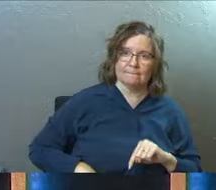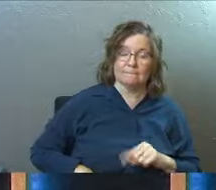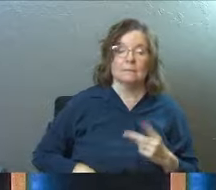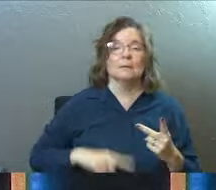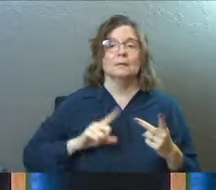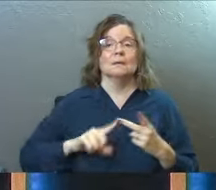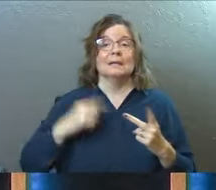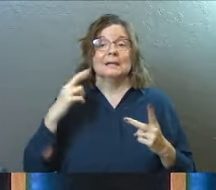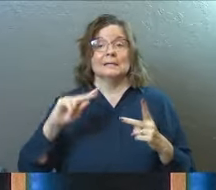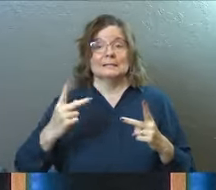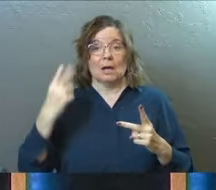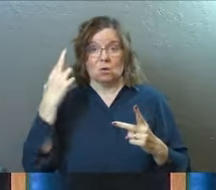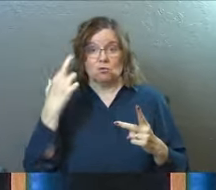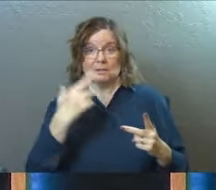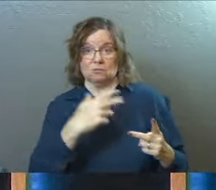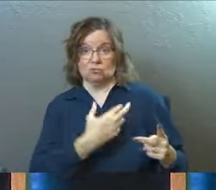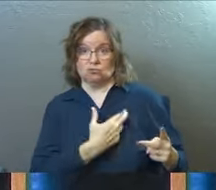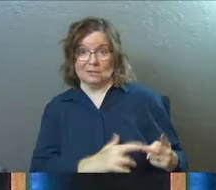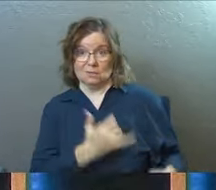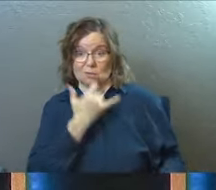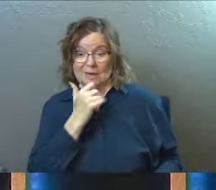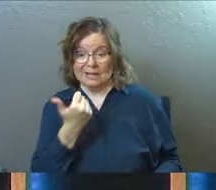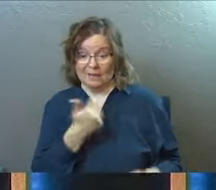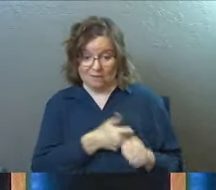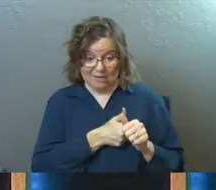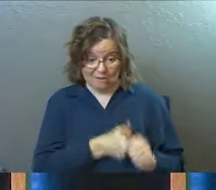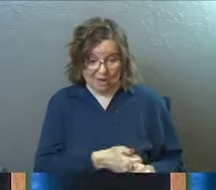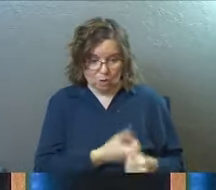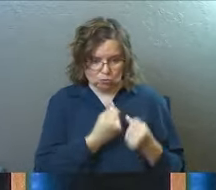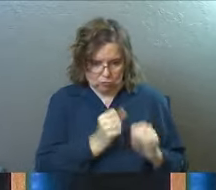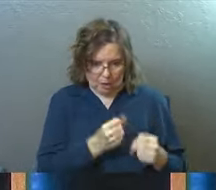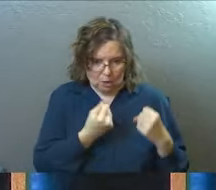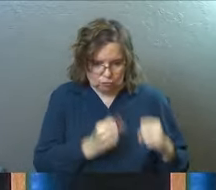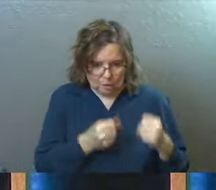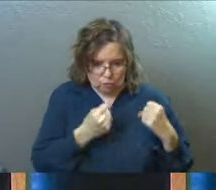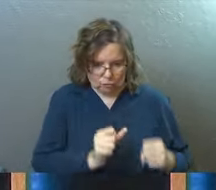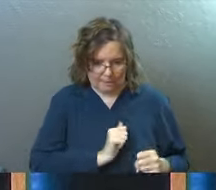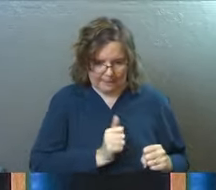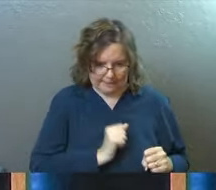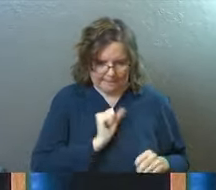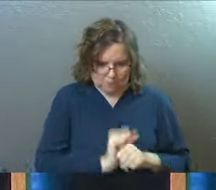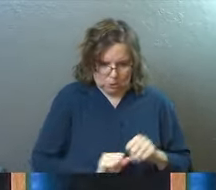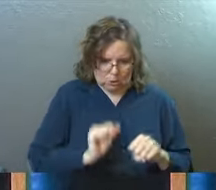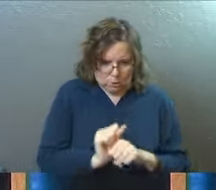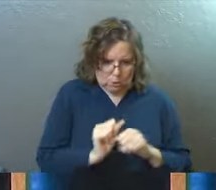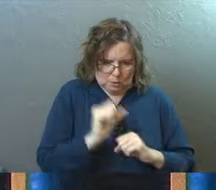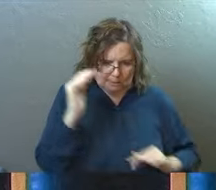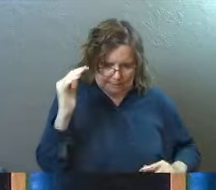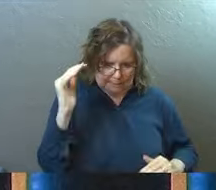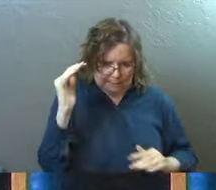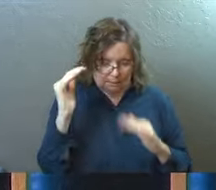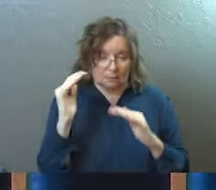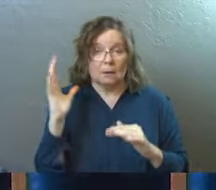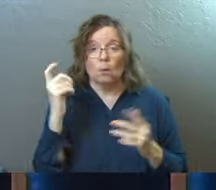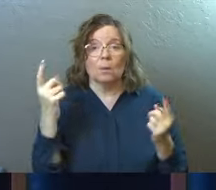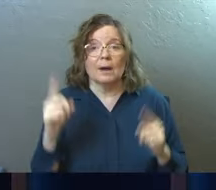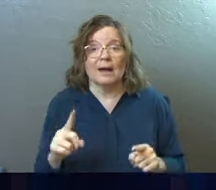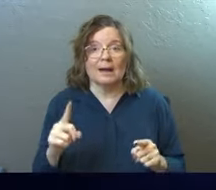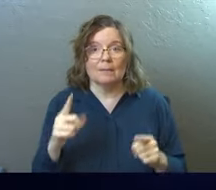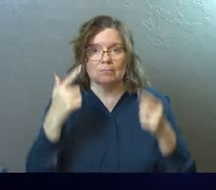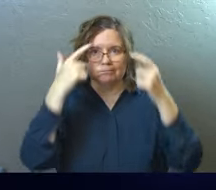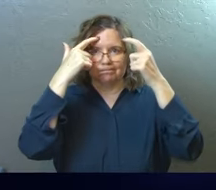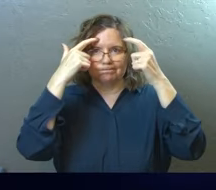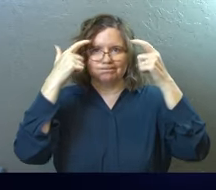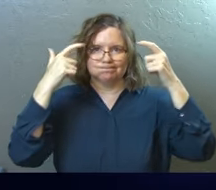second reason that religion is wrong is because if anyone follows that path of trying to elevate themselves to God, guess what they get at the end? They get